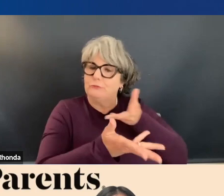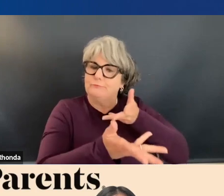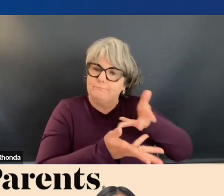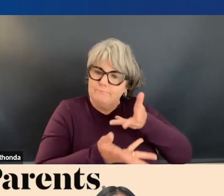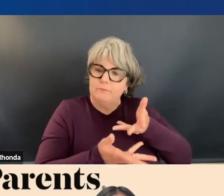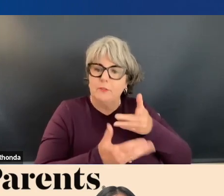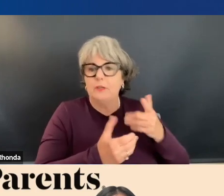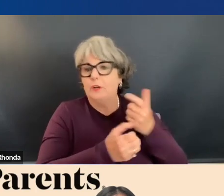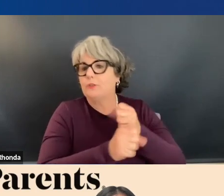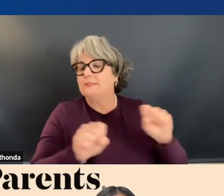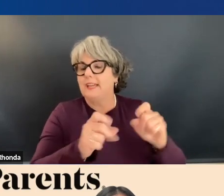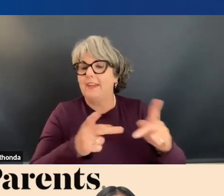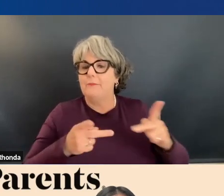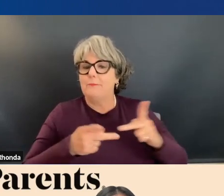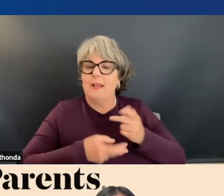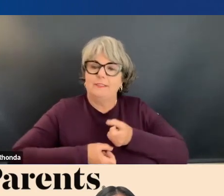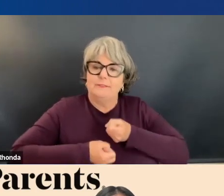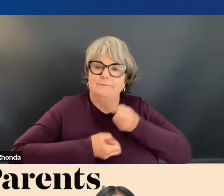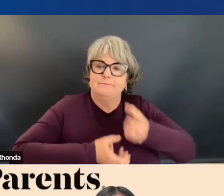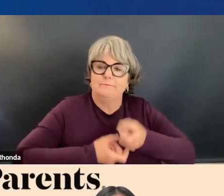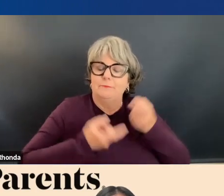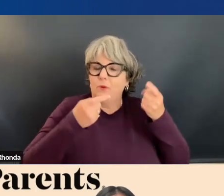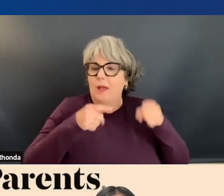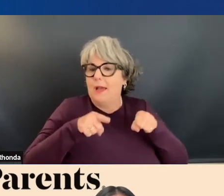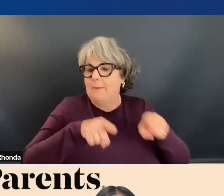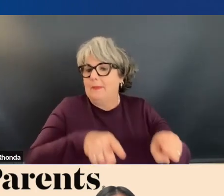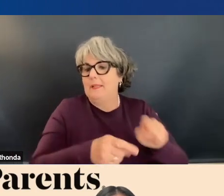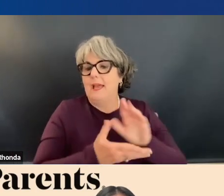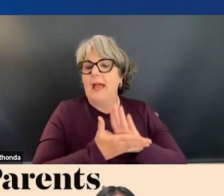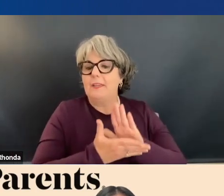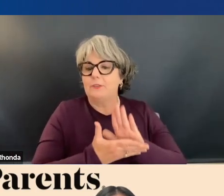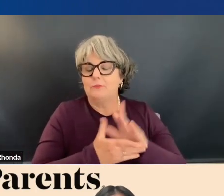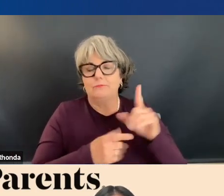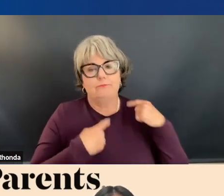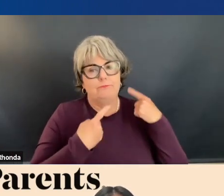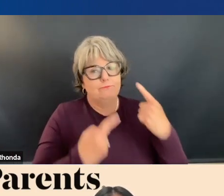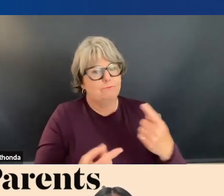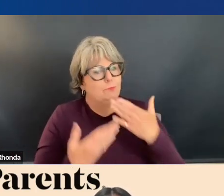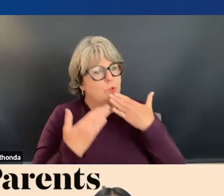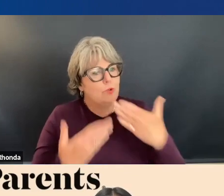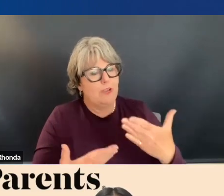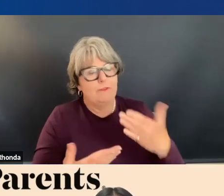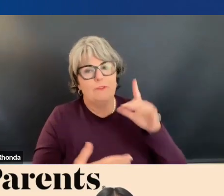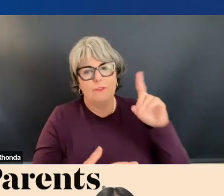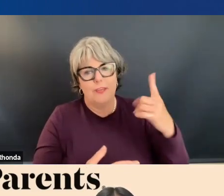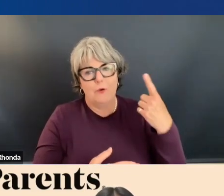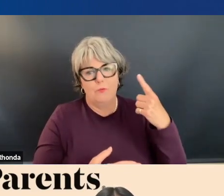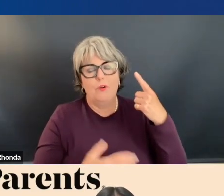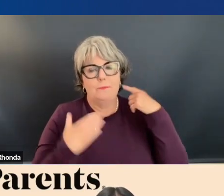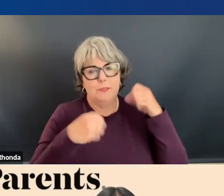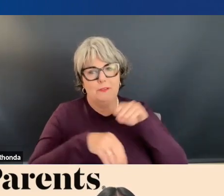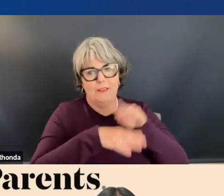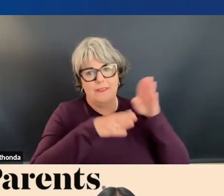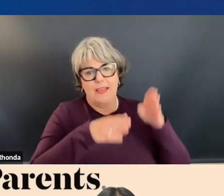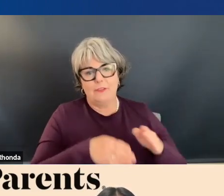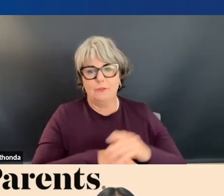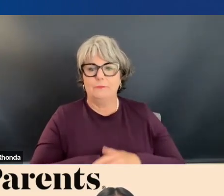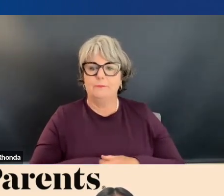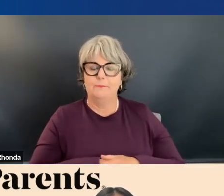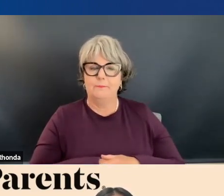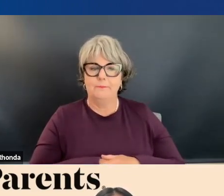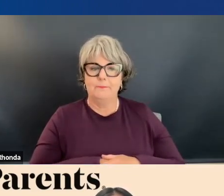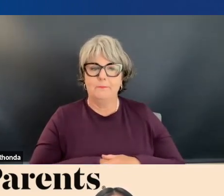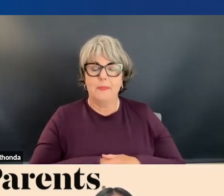was her safe place, her person at school, and we are forever grateful for her. But personnel